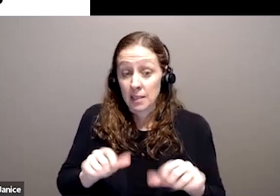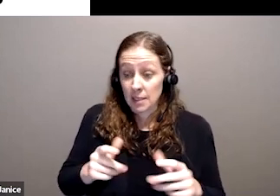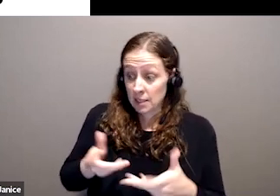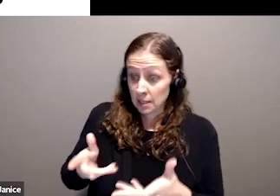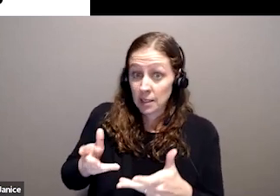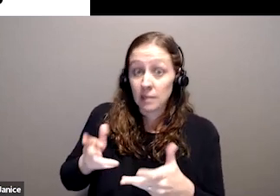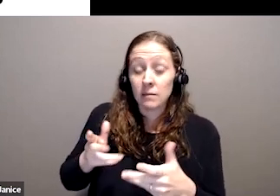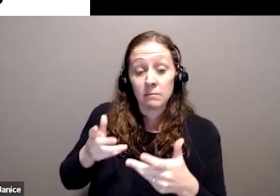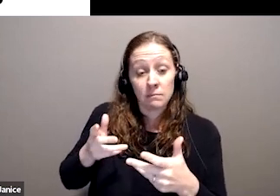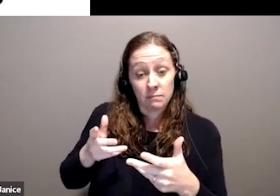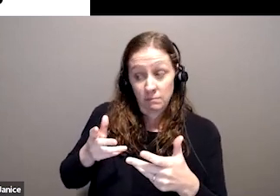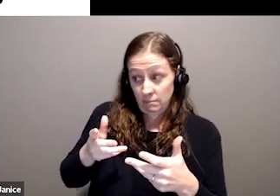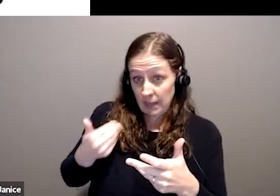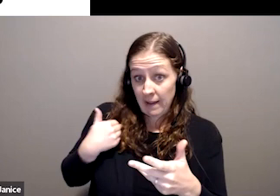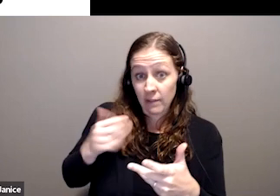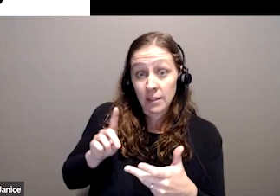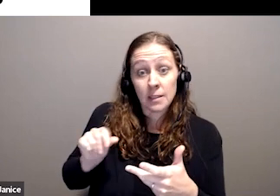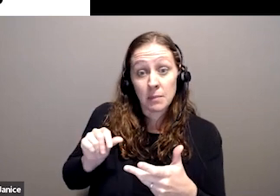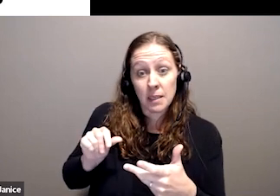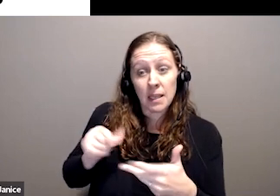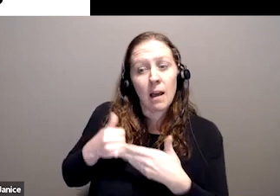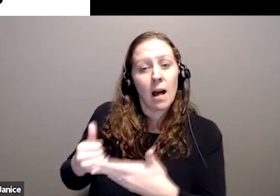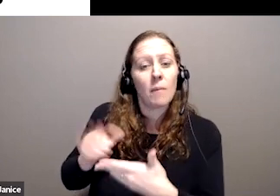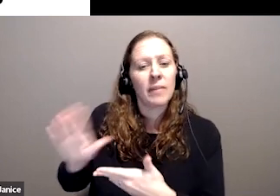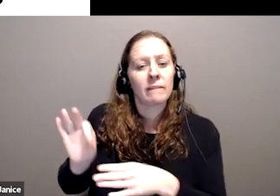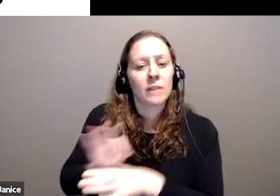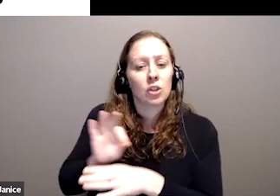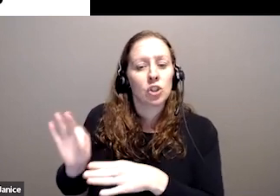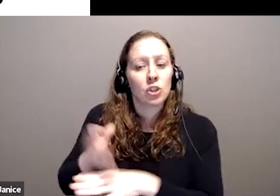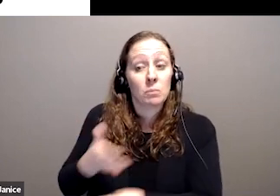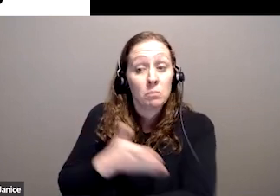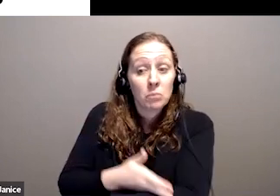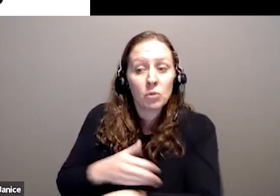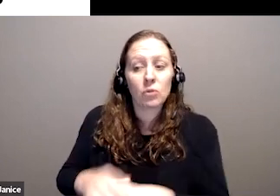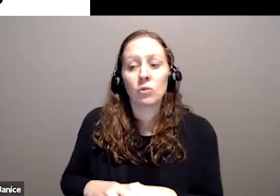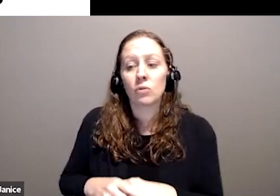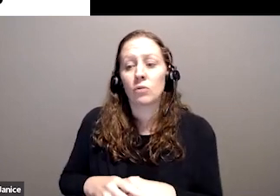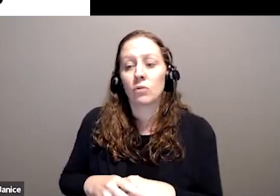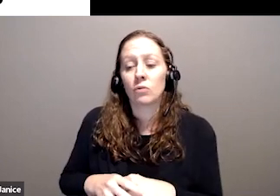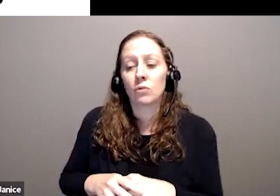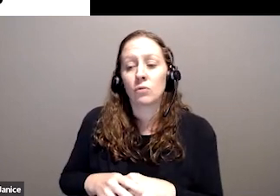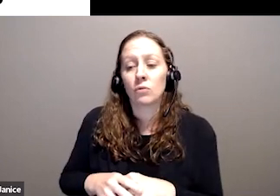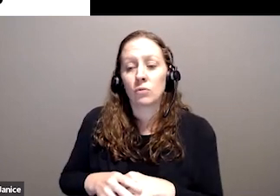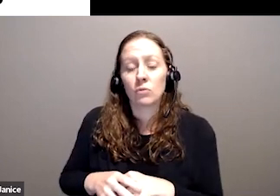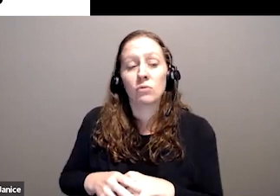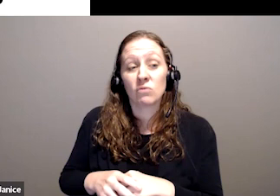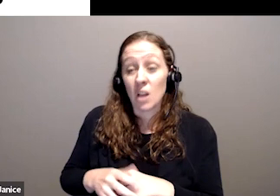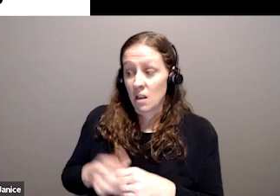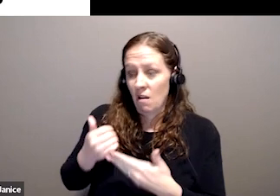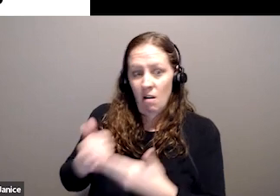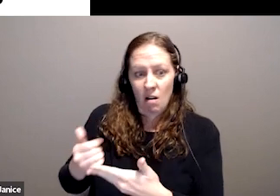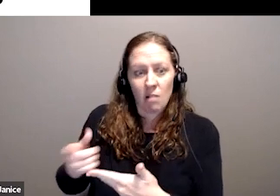with disability to disability improve their function, to enable them to participate in society, and also